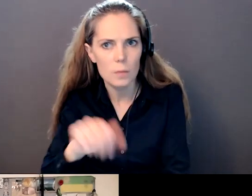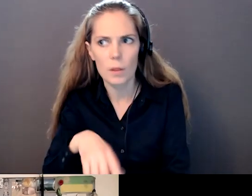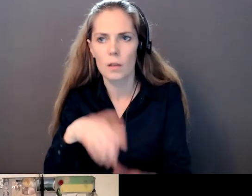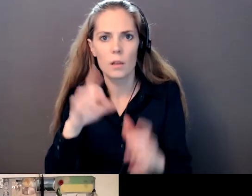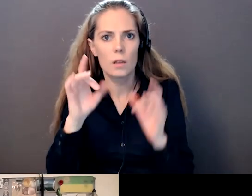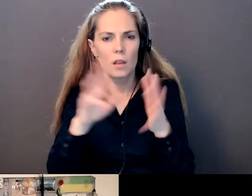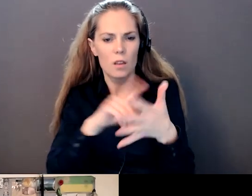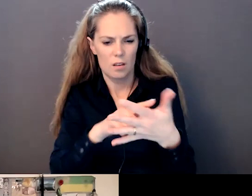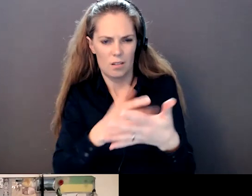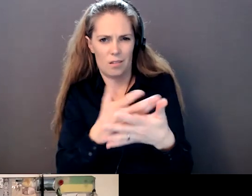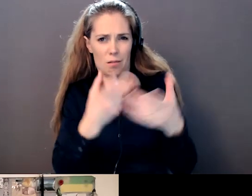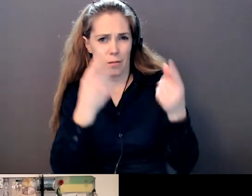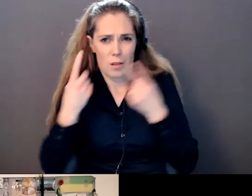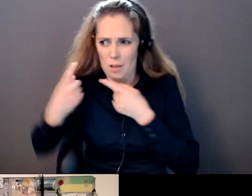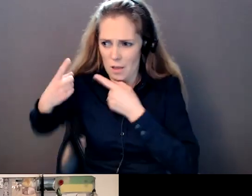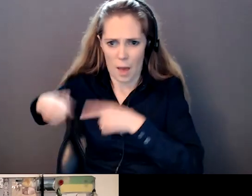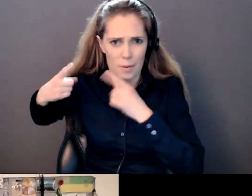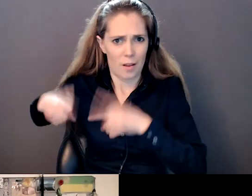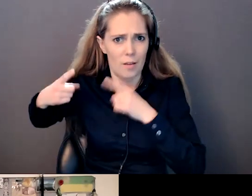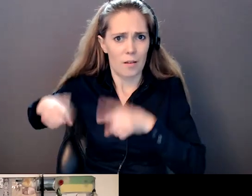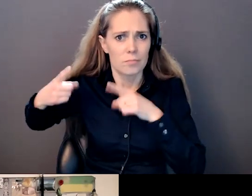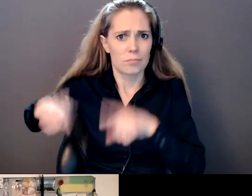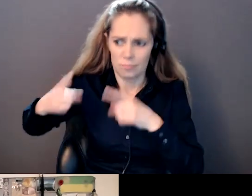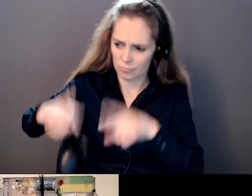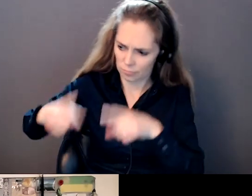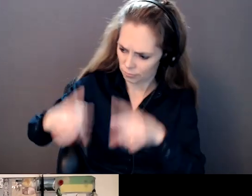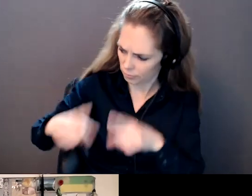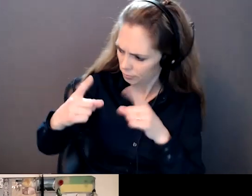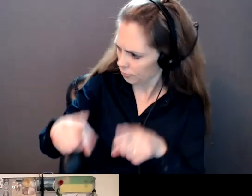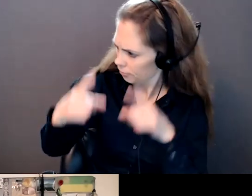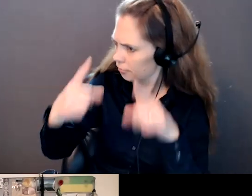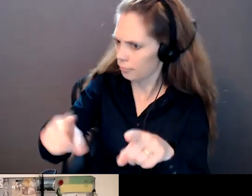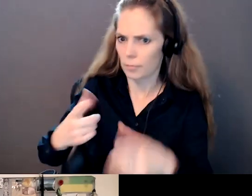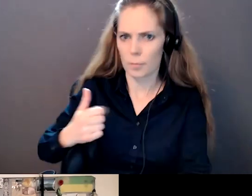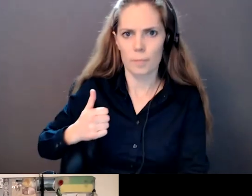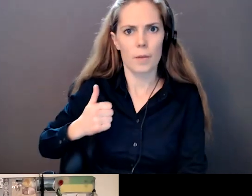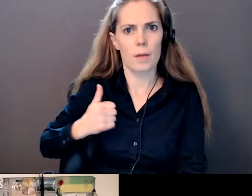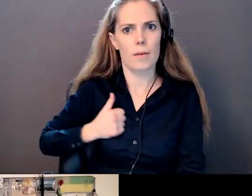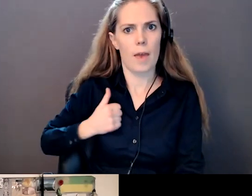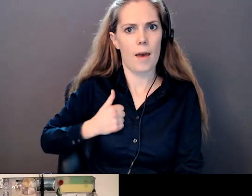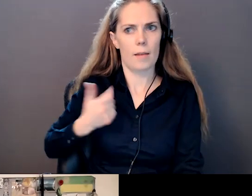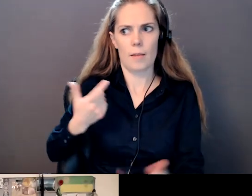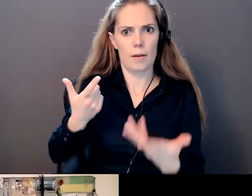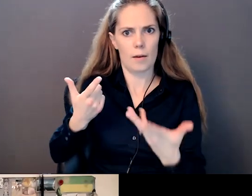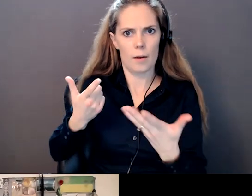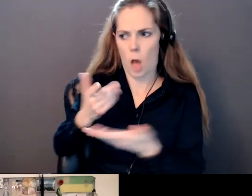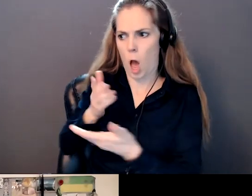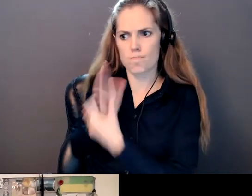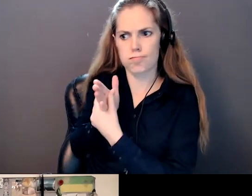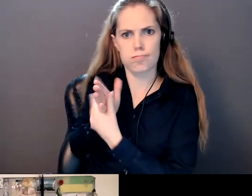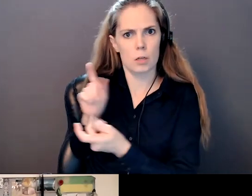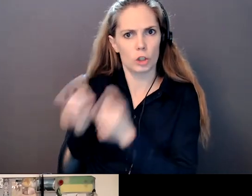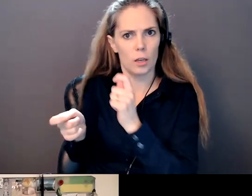time. But as a country, we haven't done really anything to do this, do anything to change it. We also need to be curious as